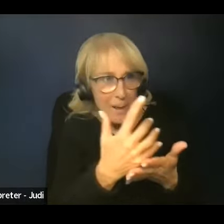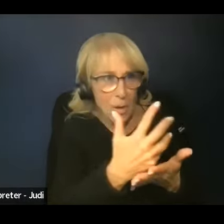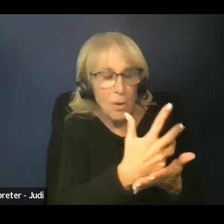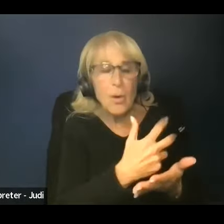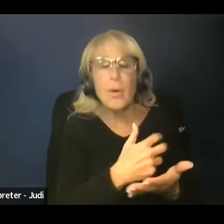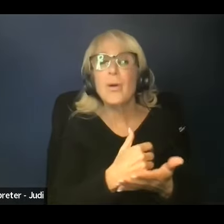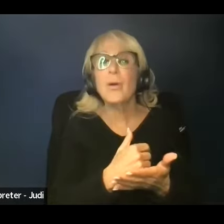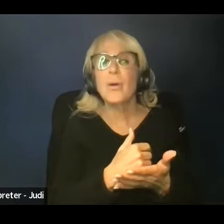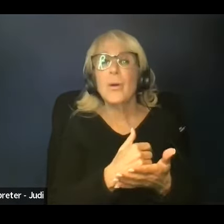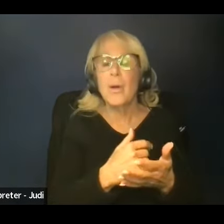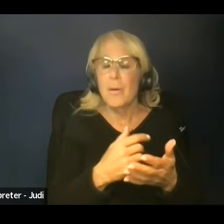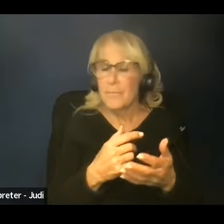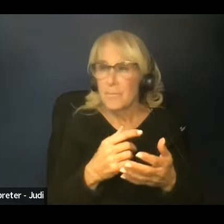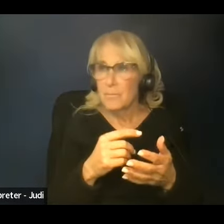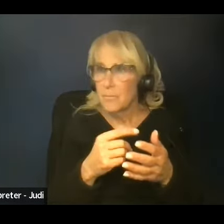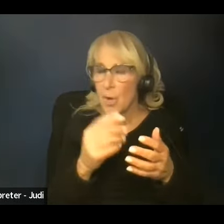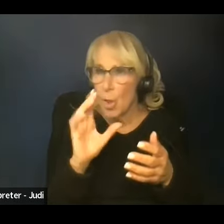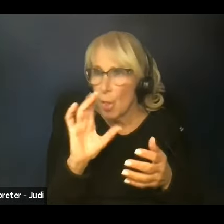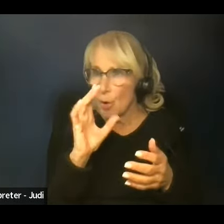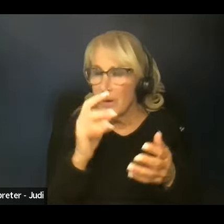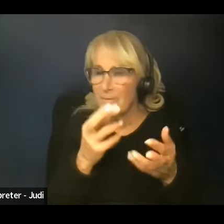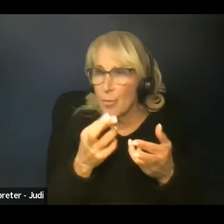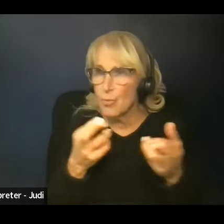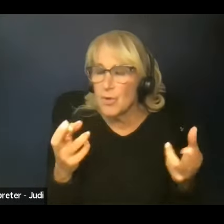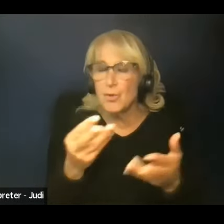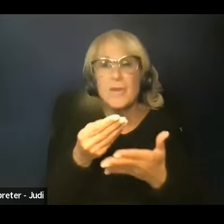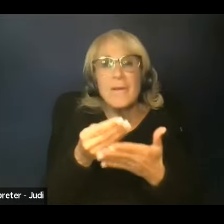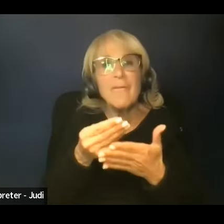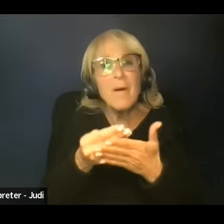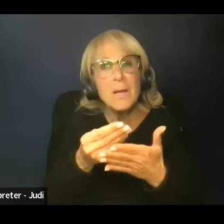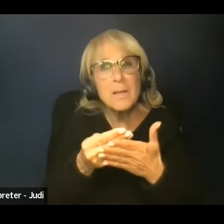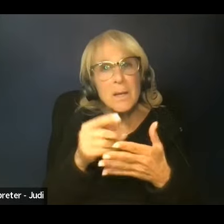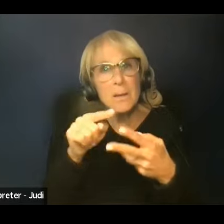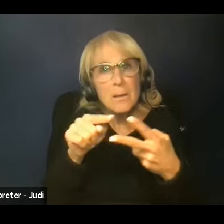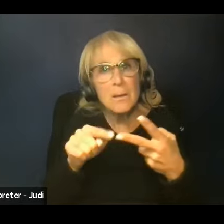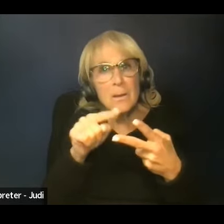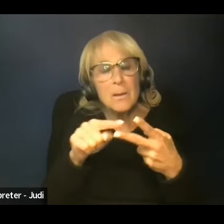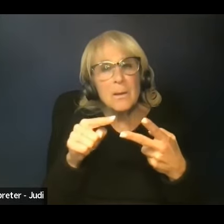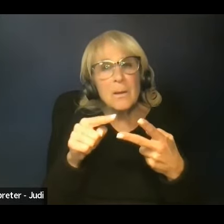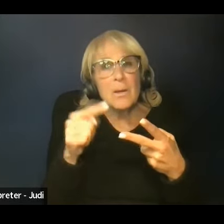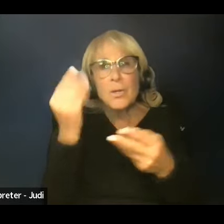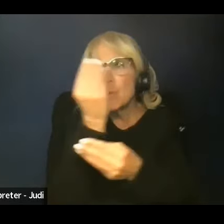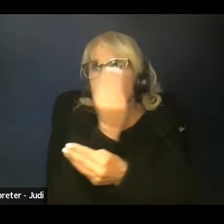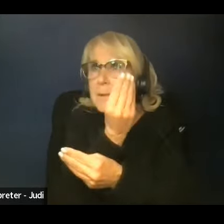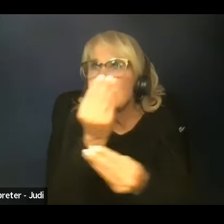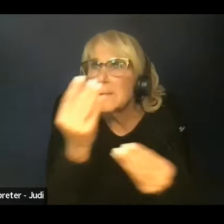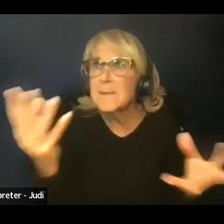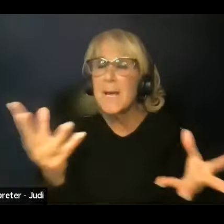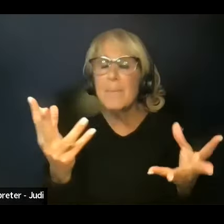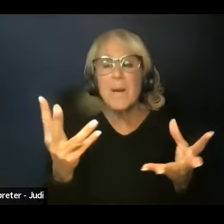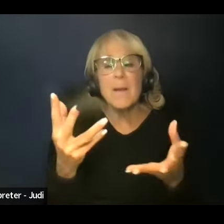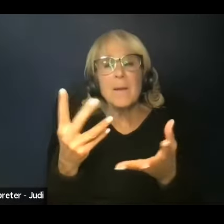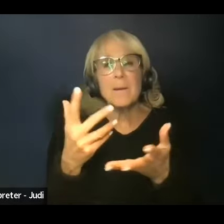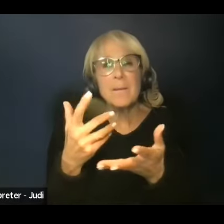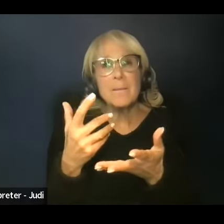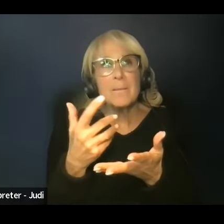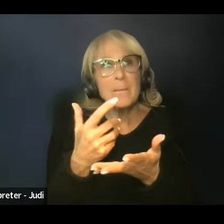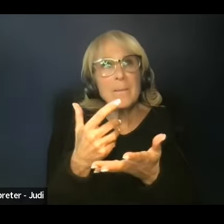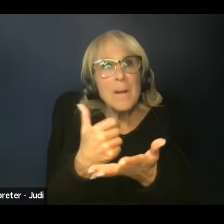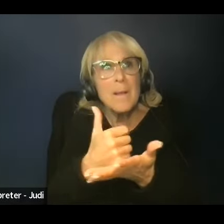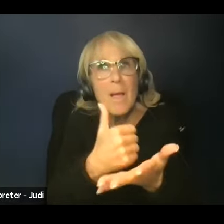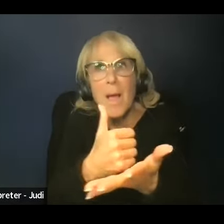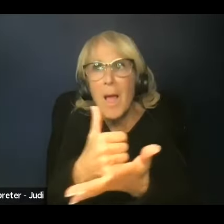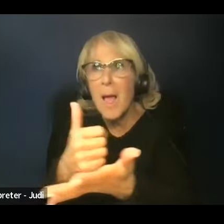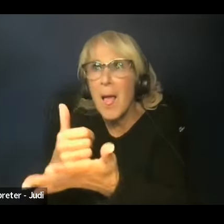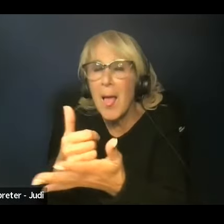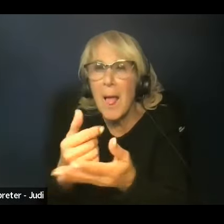looking for resources and funding to be able to disseminate the help that is needed, as